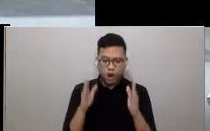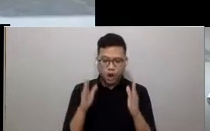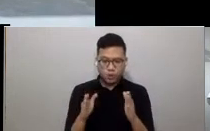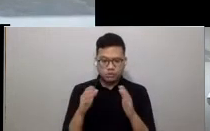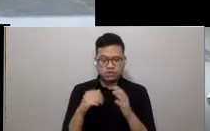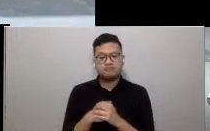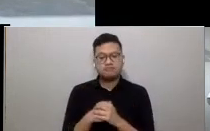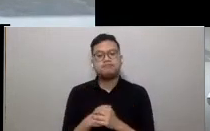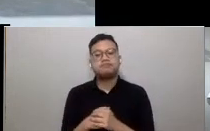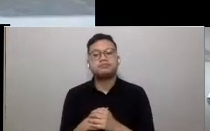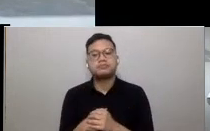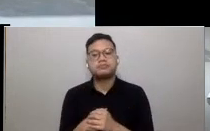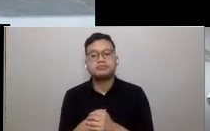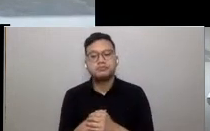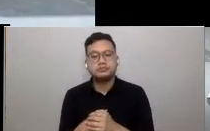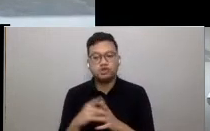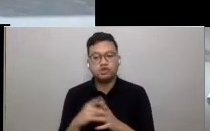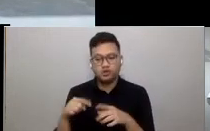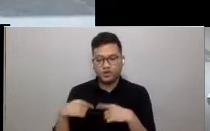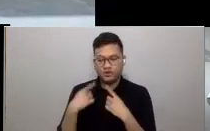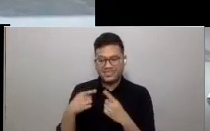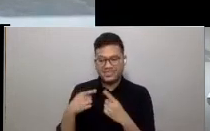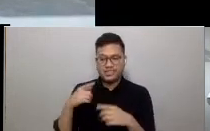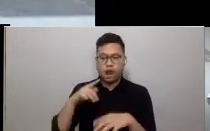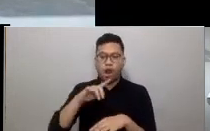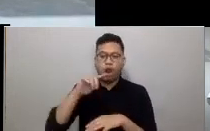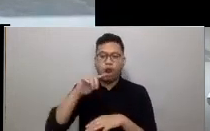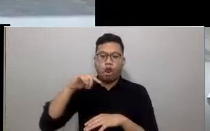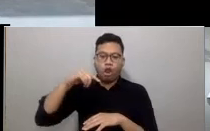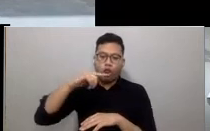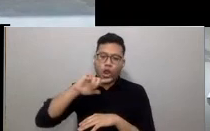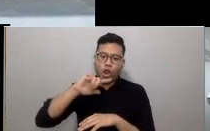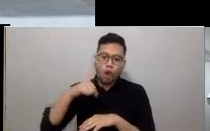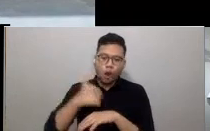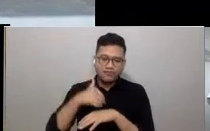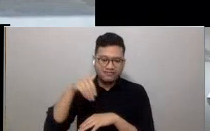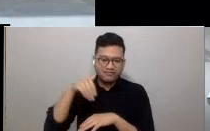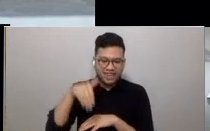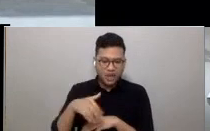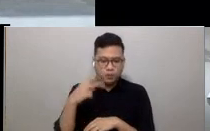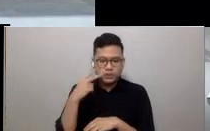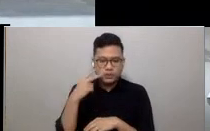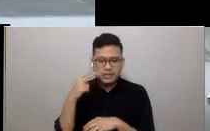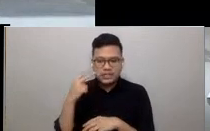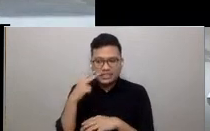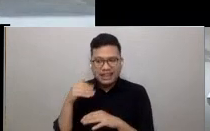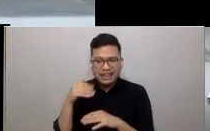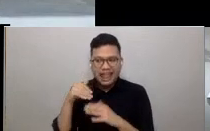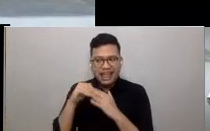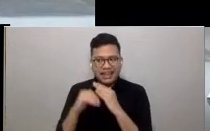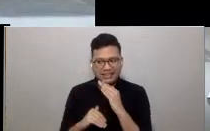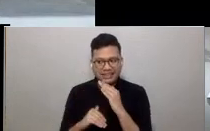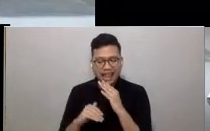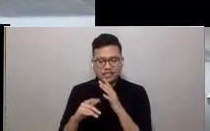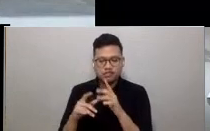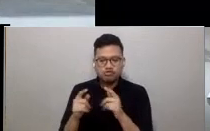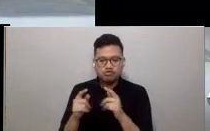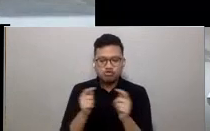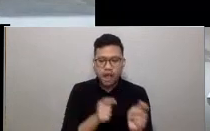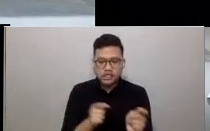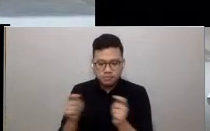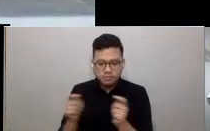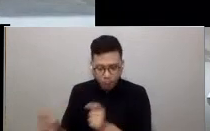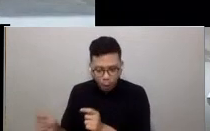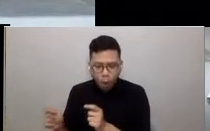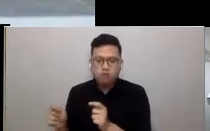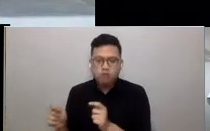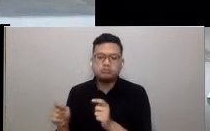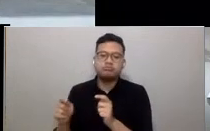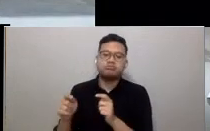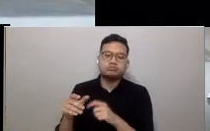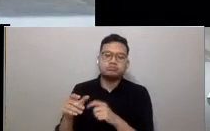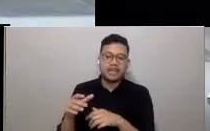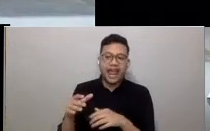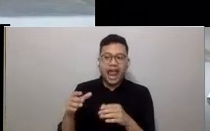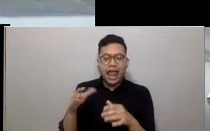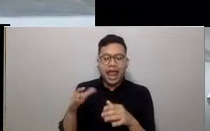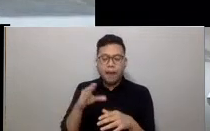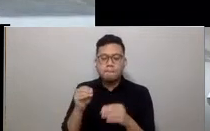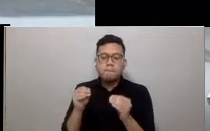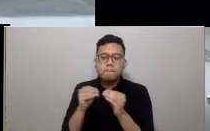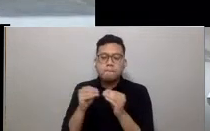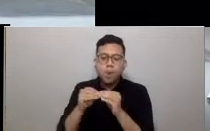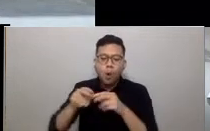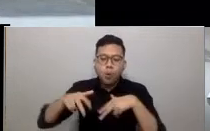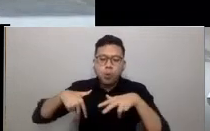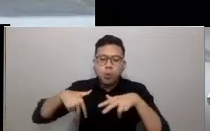level. During the lockdown, we witnessed less travel on public transportation and an increase in walking and cycling.